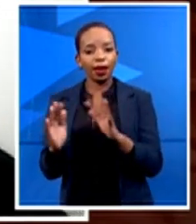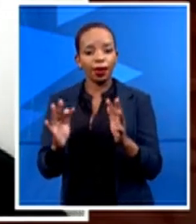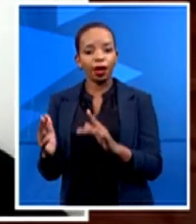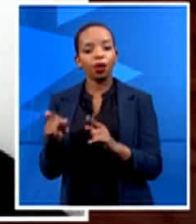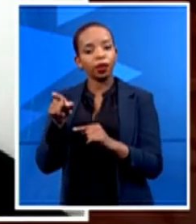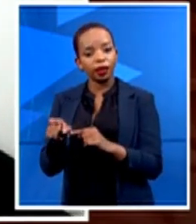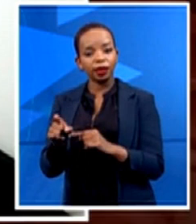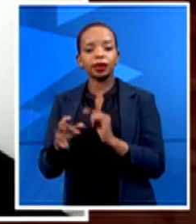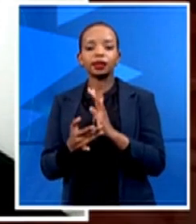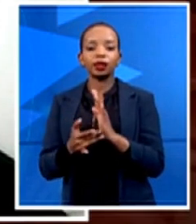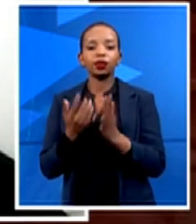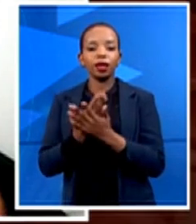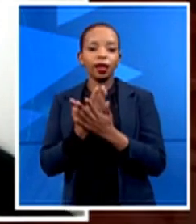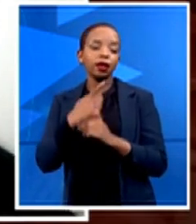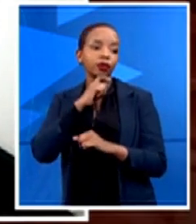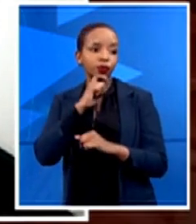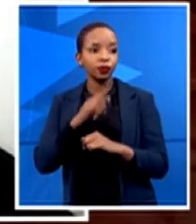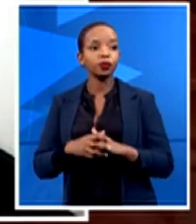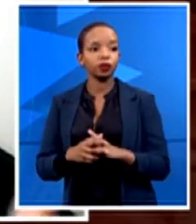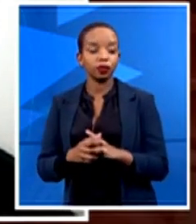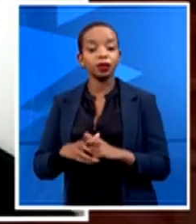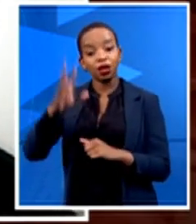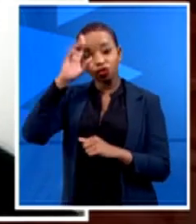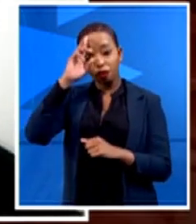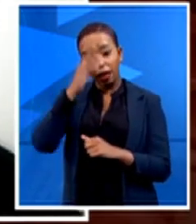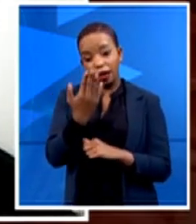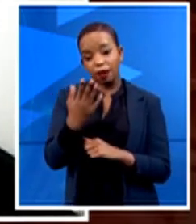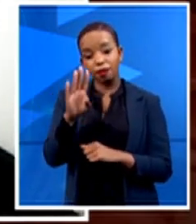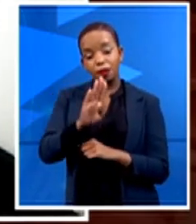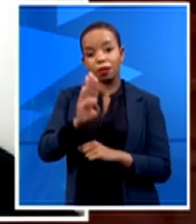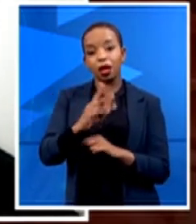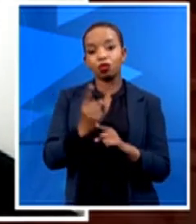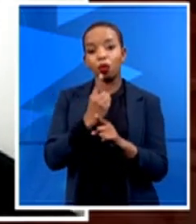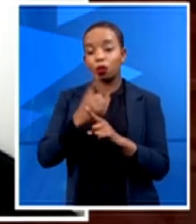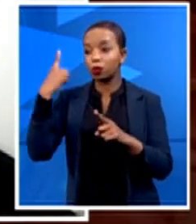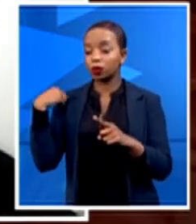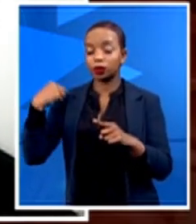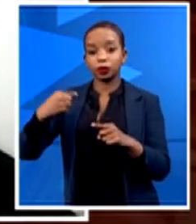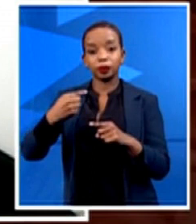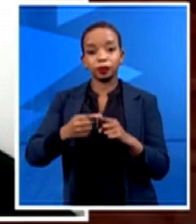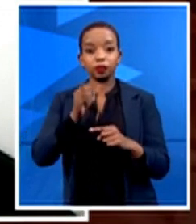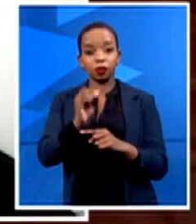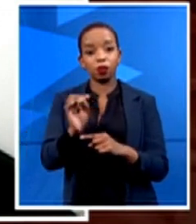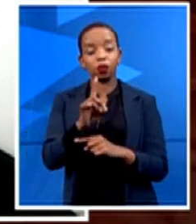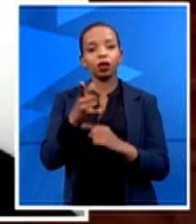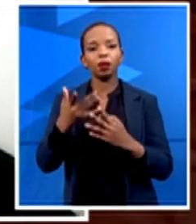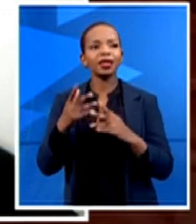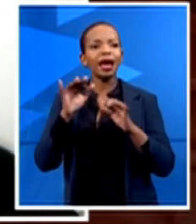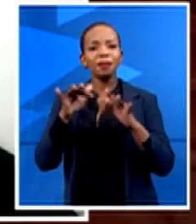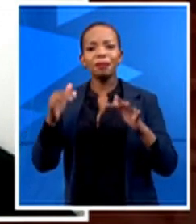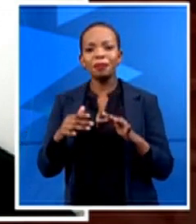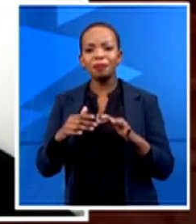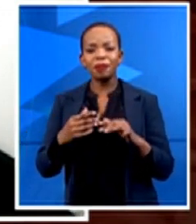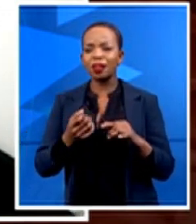Blaine, there's always been this, you know, misconception that technology is high LSM corporate